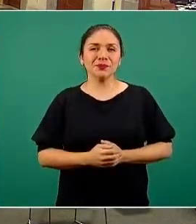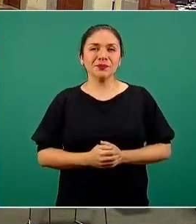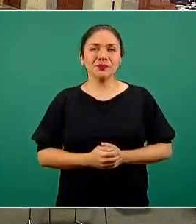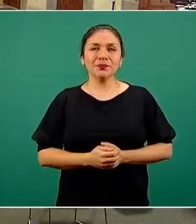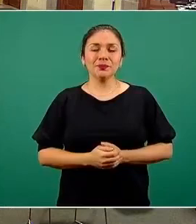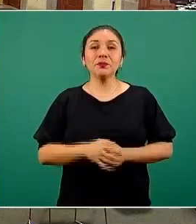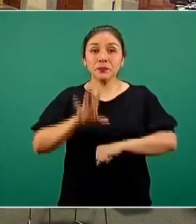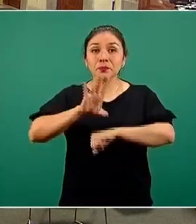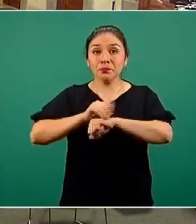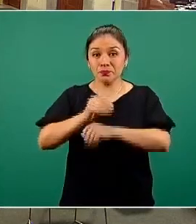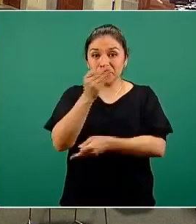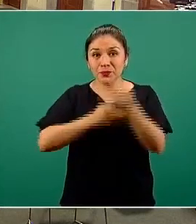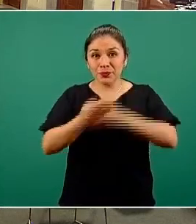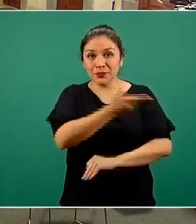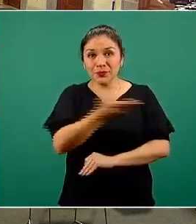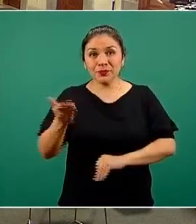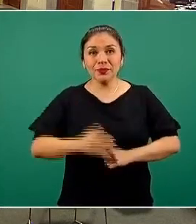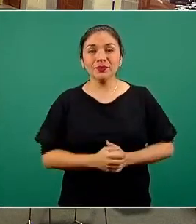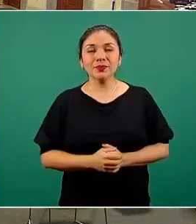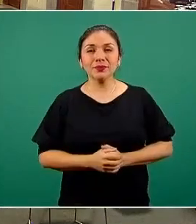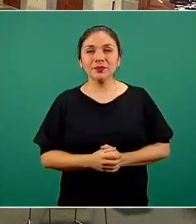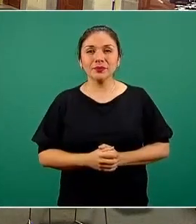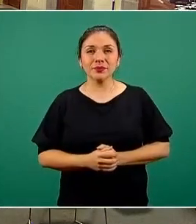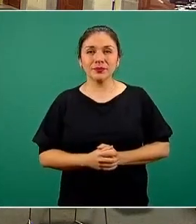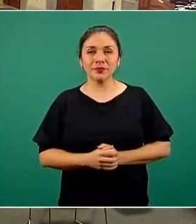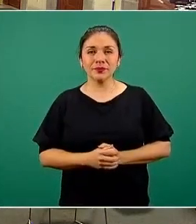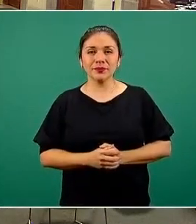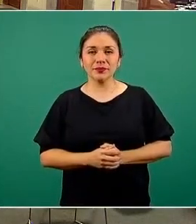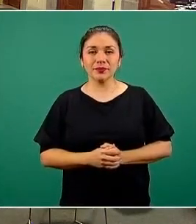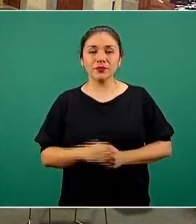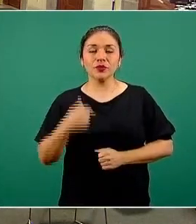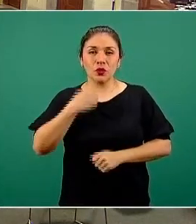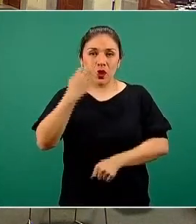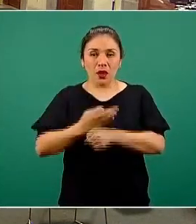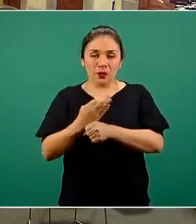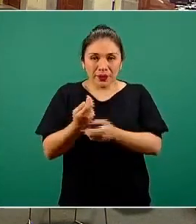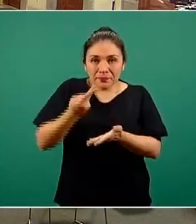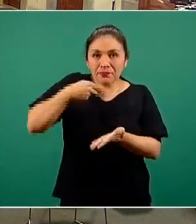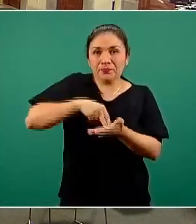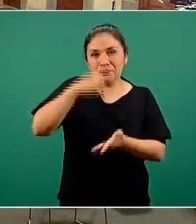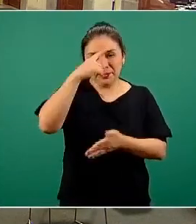So, with the permission of all of you, we're going to start to begin.